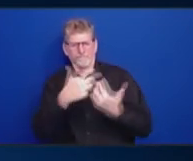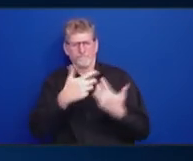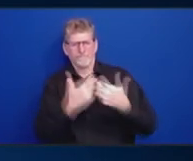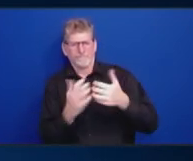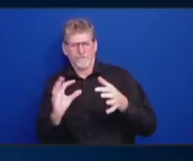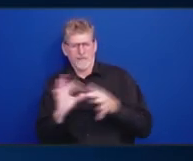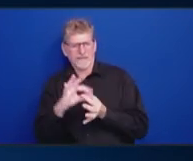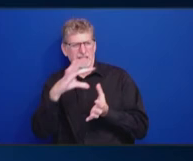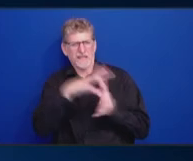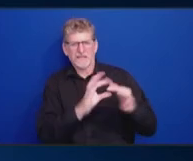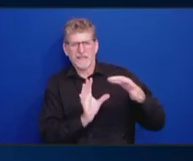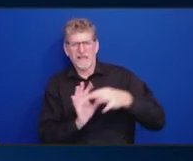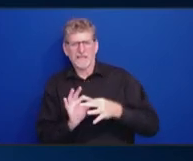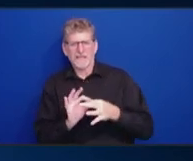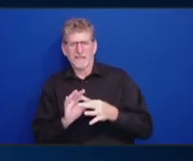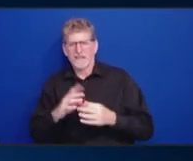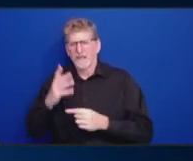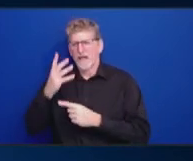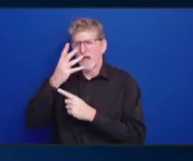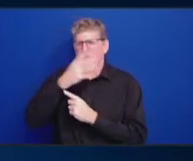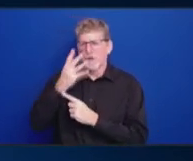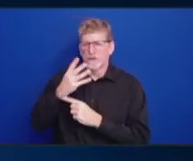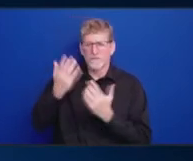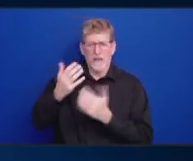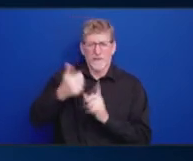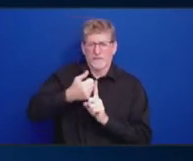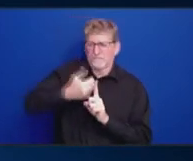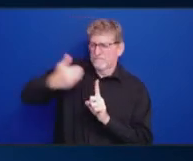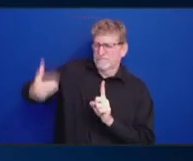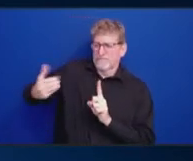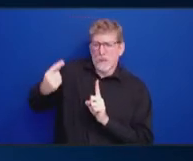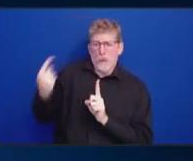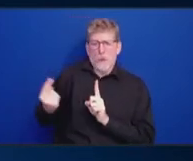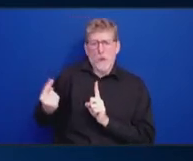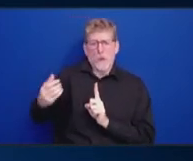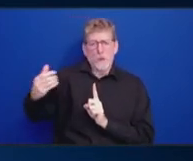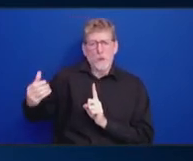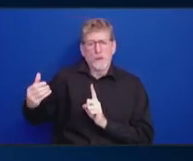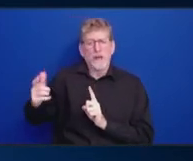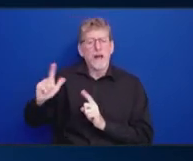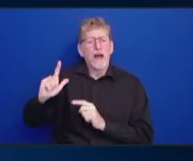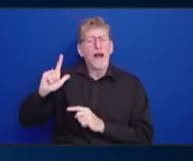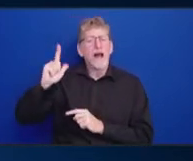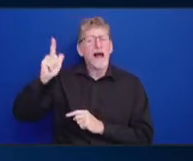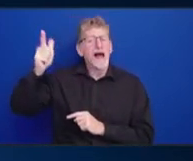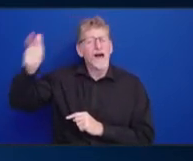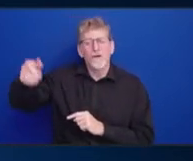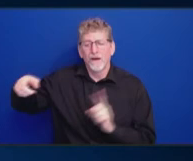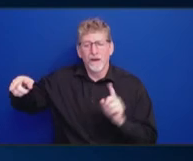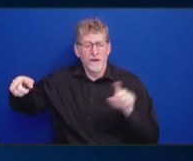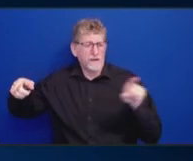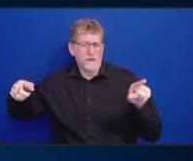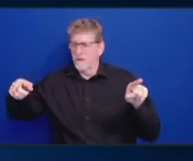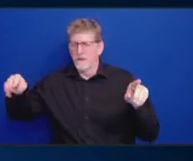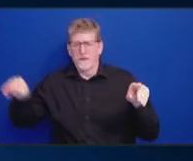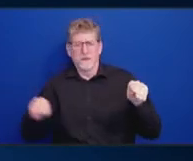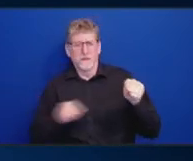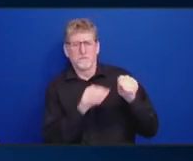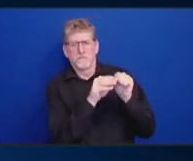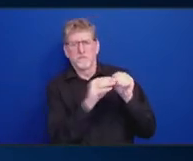committee of its own in the beginning. And then maybe it gets folded in after the immigration subcommittee does some work